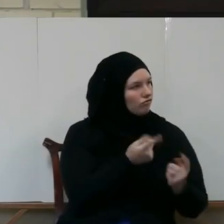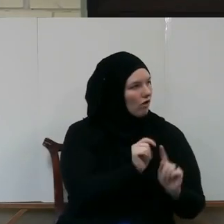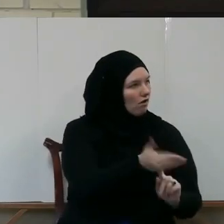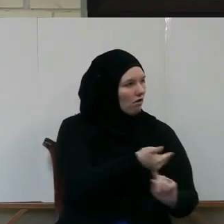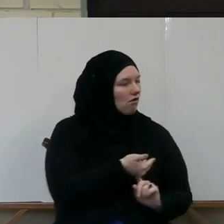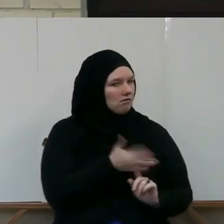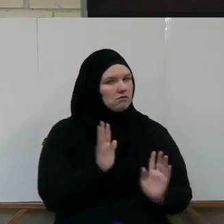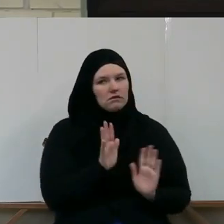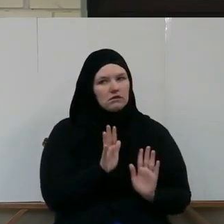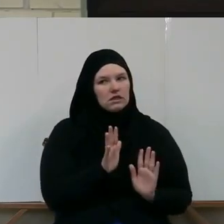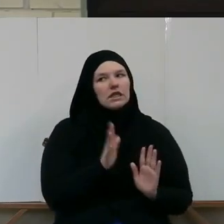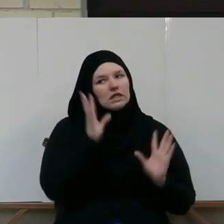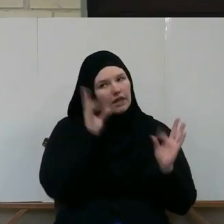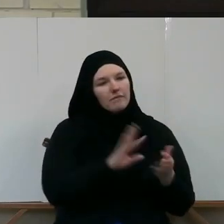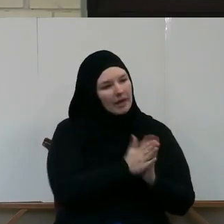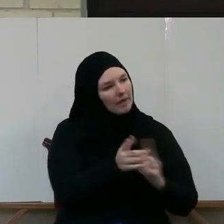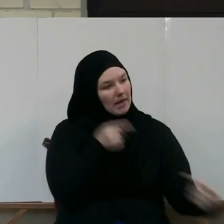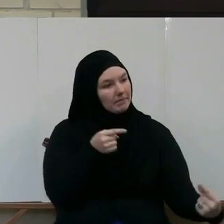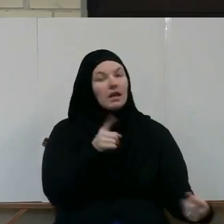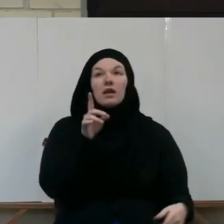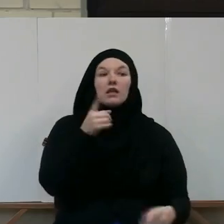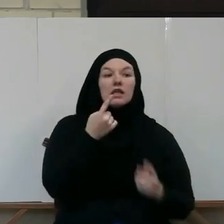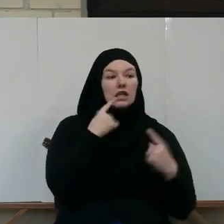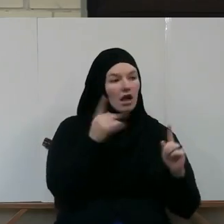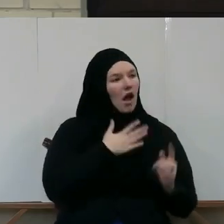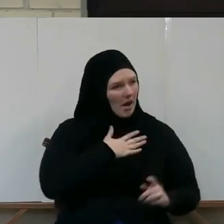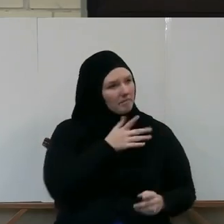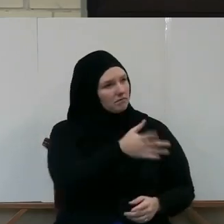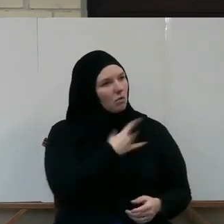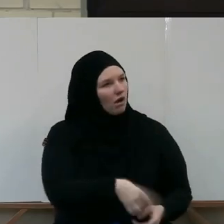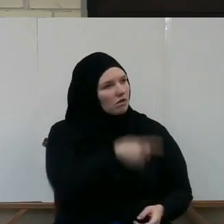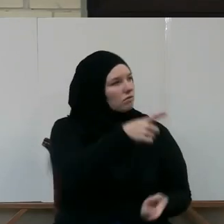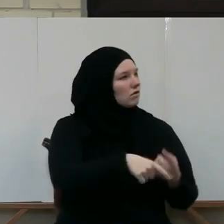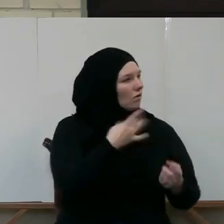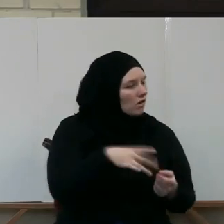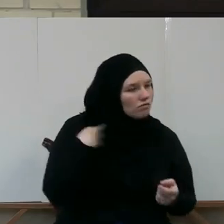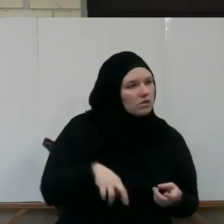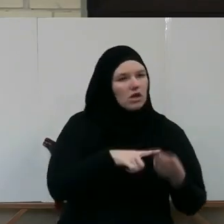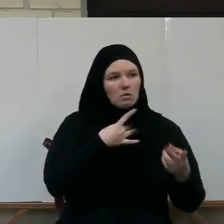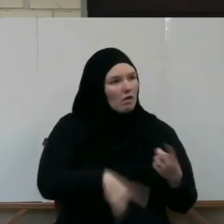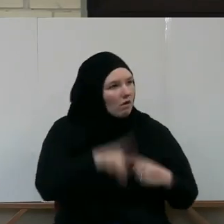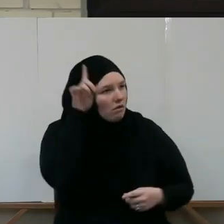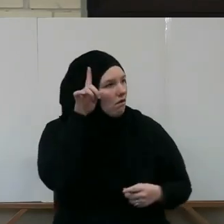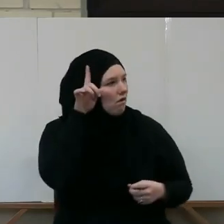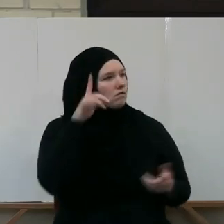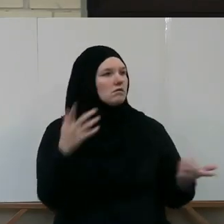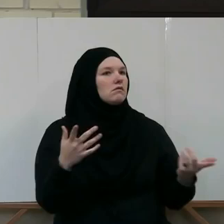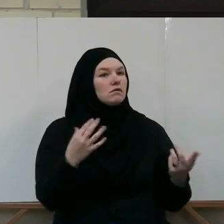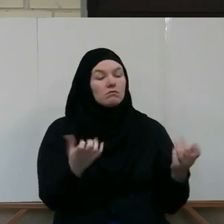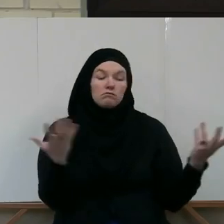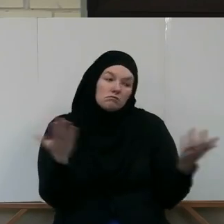becomes definitely, as he declares himself as your enemy, then he becomes your enemy. The Quran is a very beautiful book.